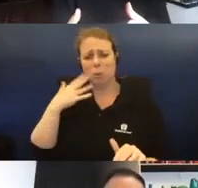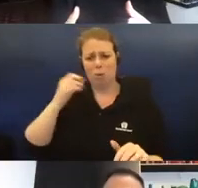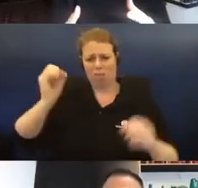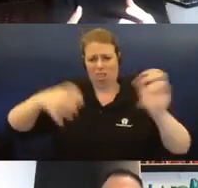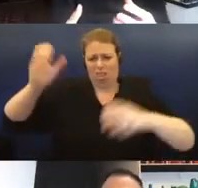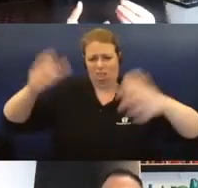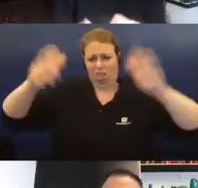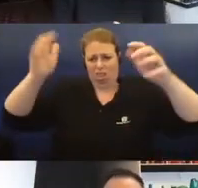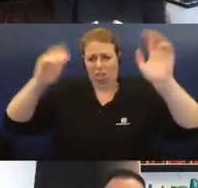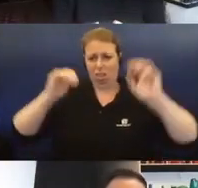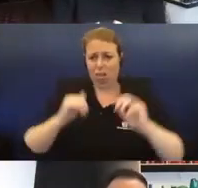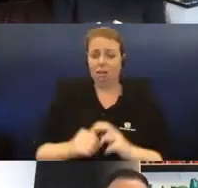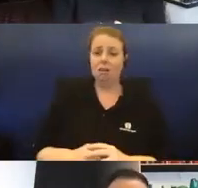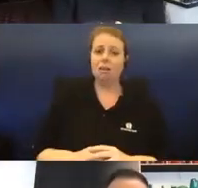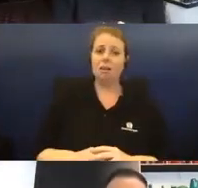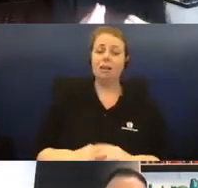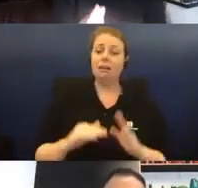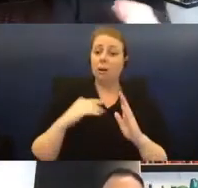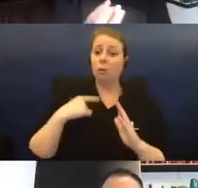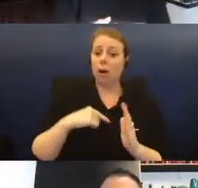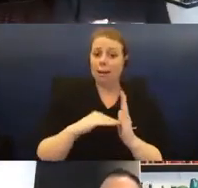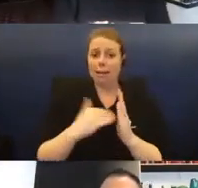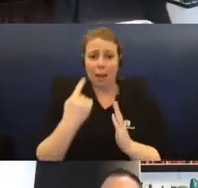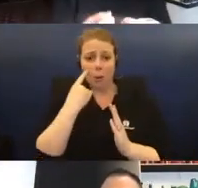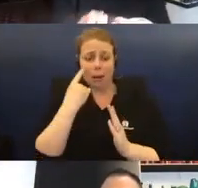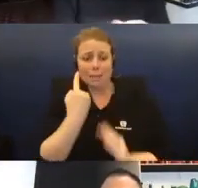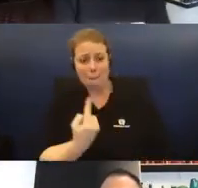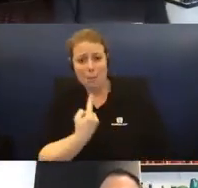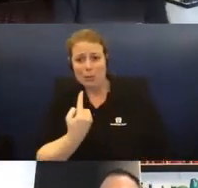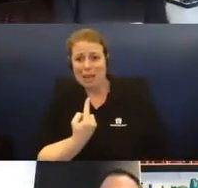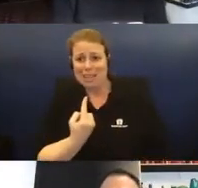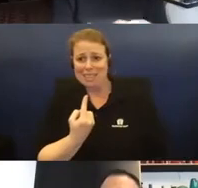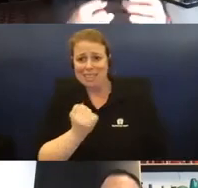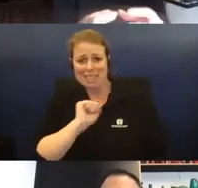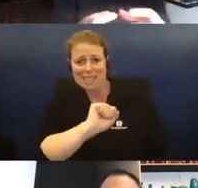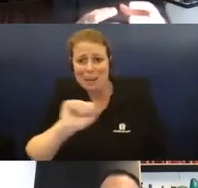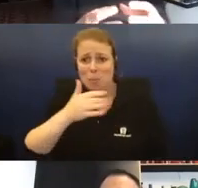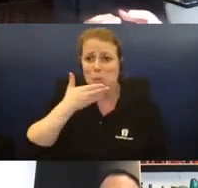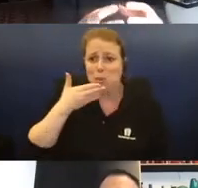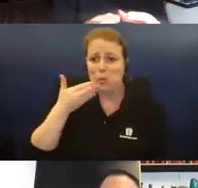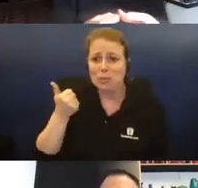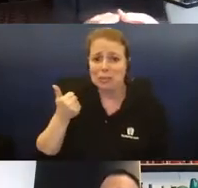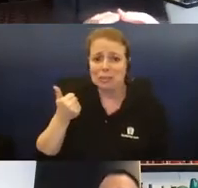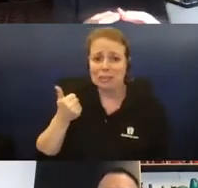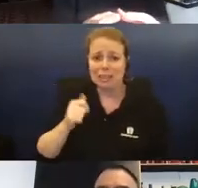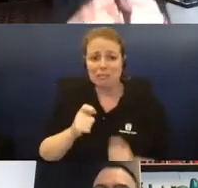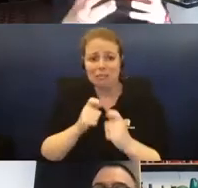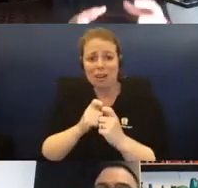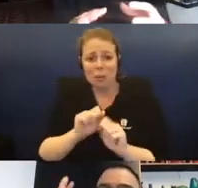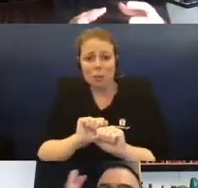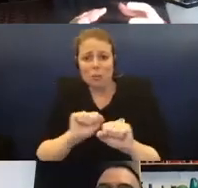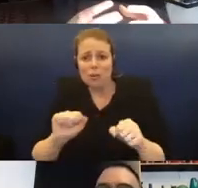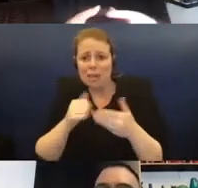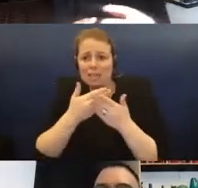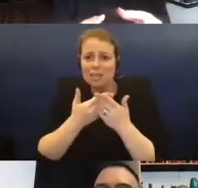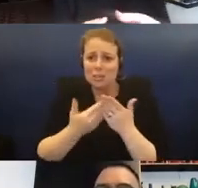because now I see their individual personality and their beauty and I value the story that they carry.